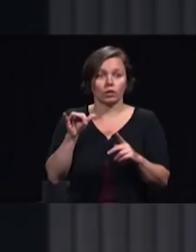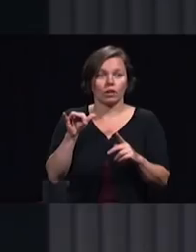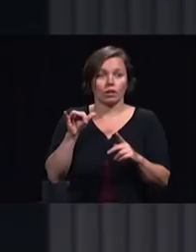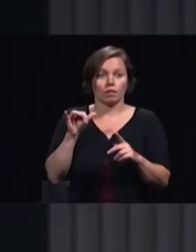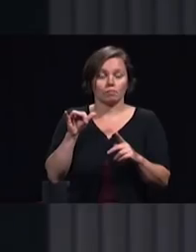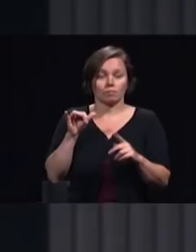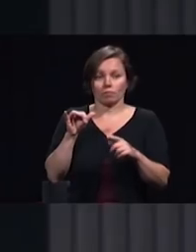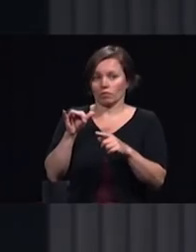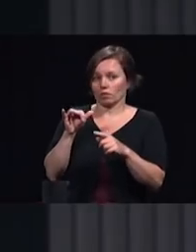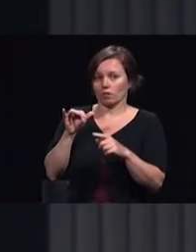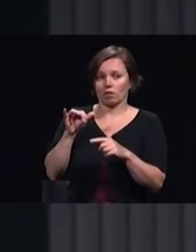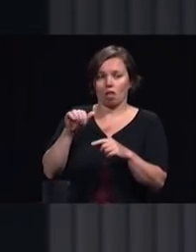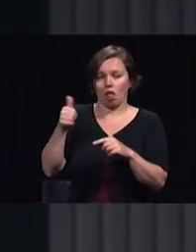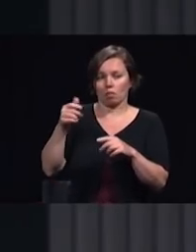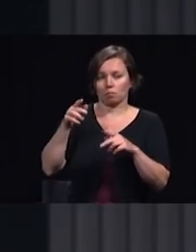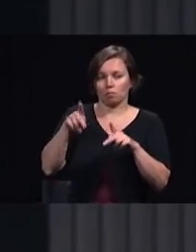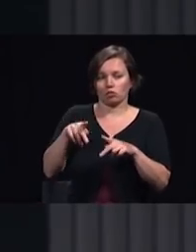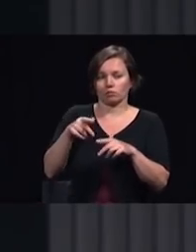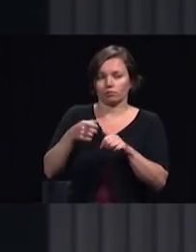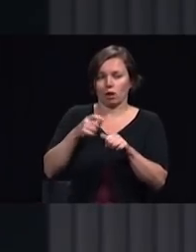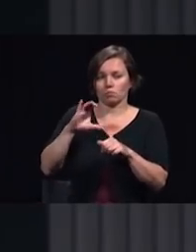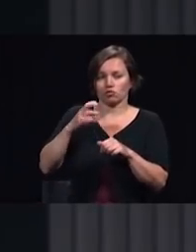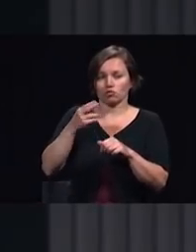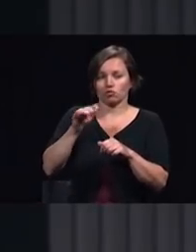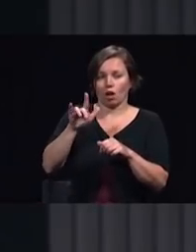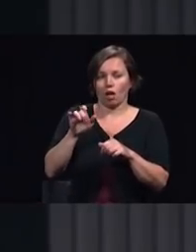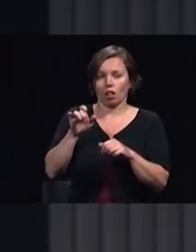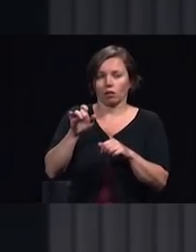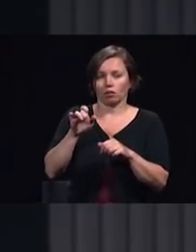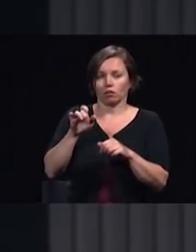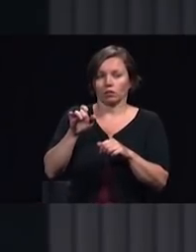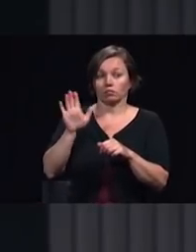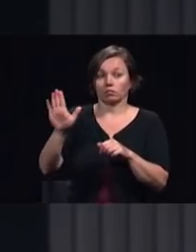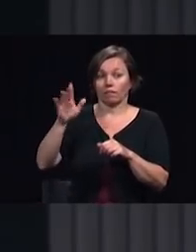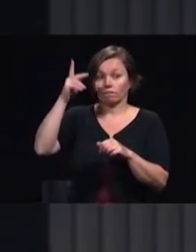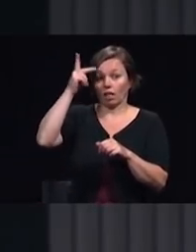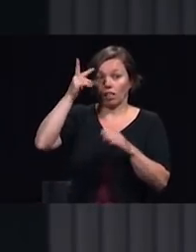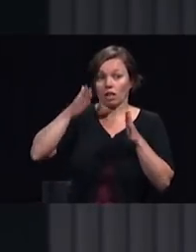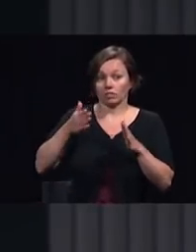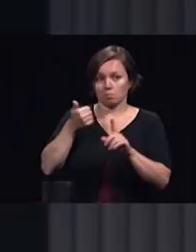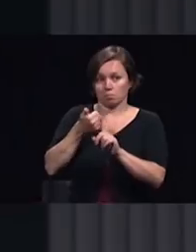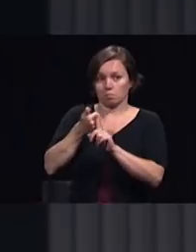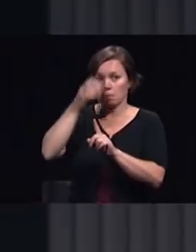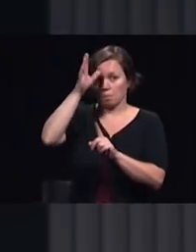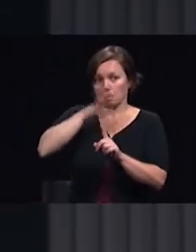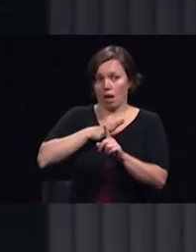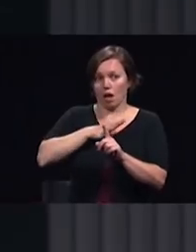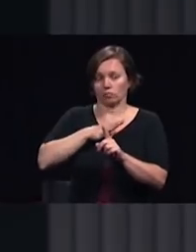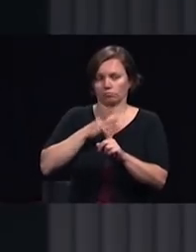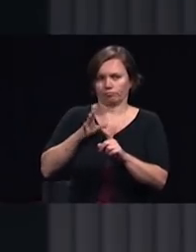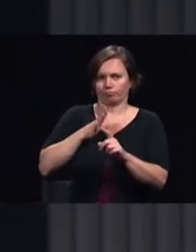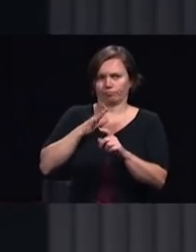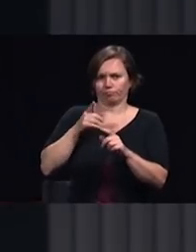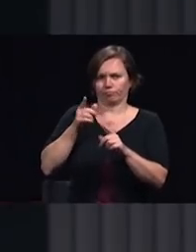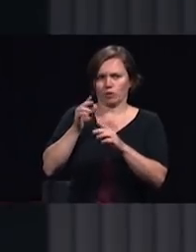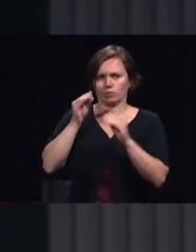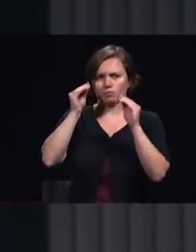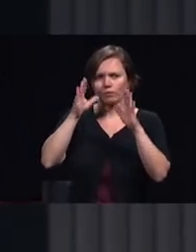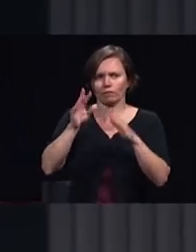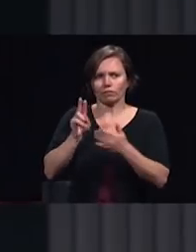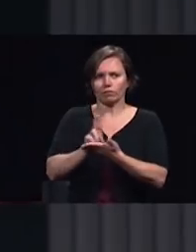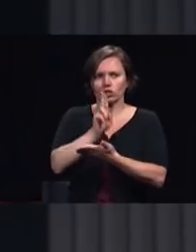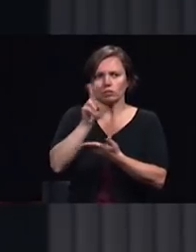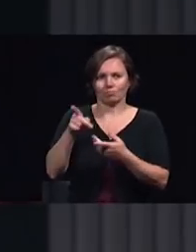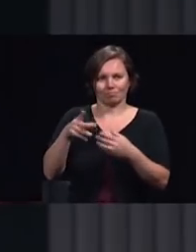Chile this philosopher at a prestigious Chilean university came to Jesus Christ and the